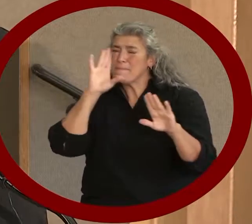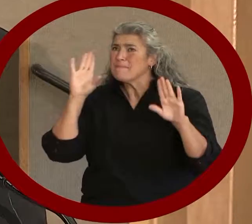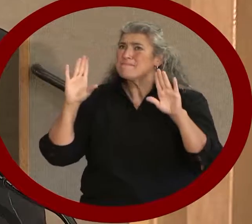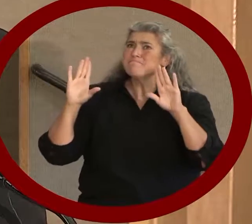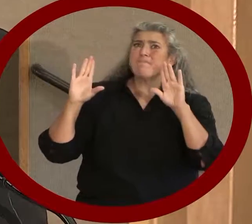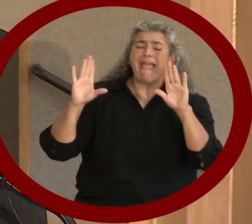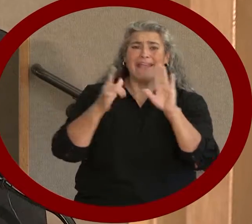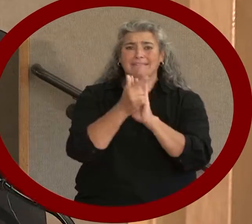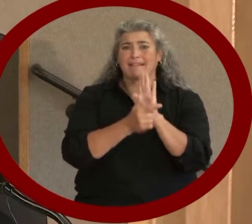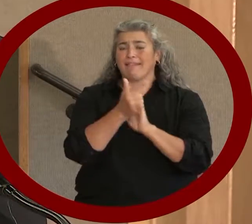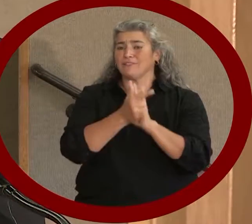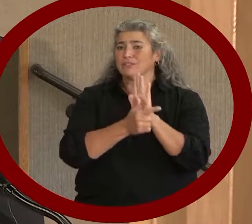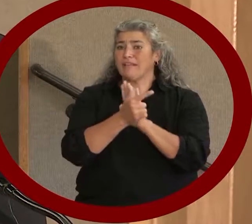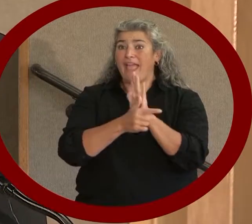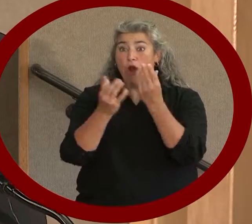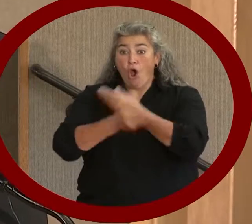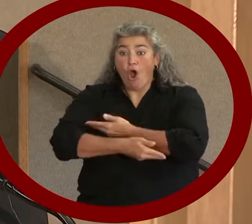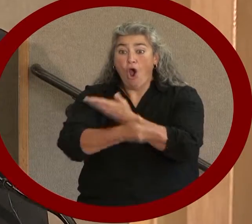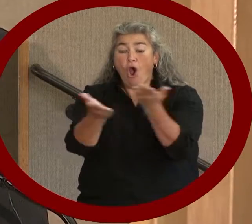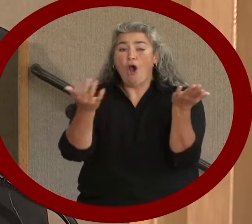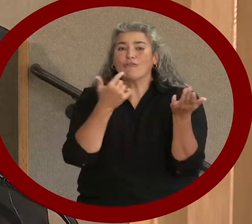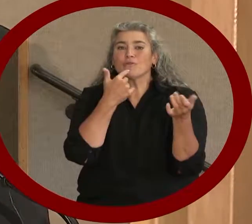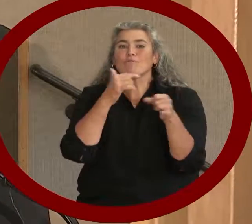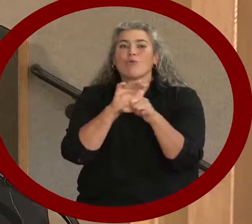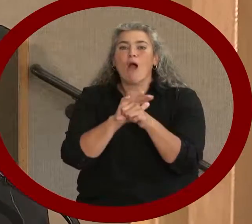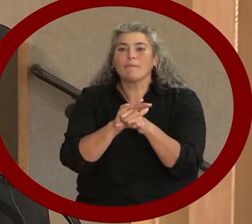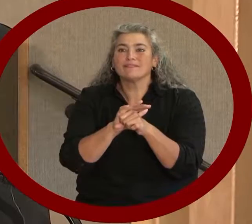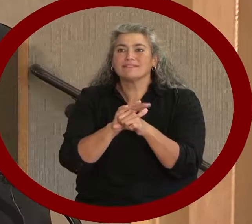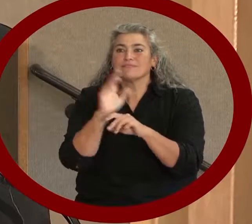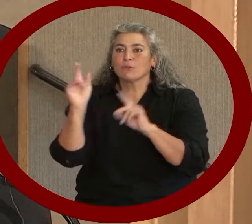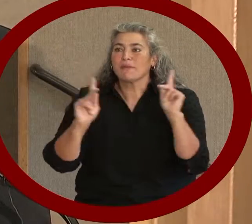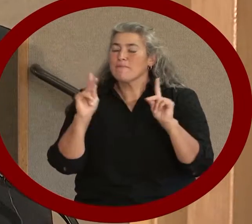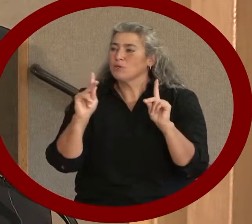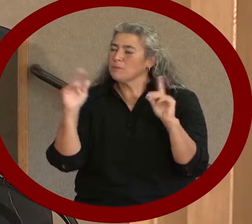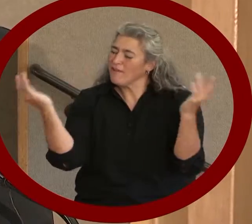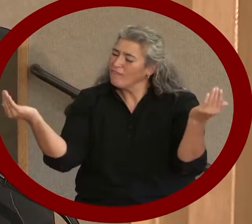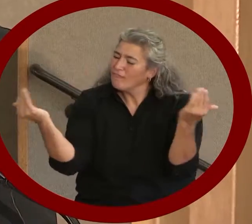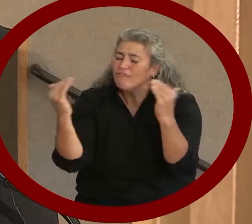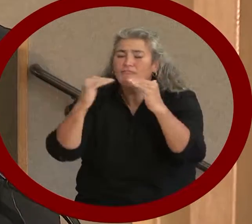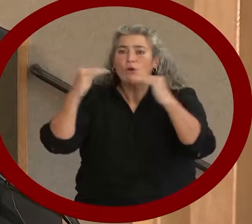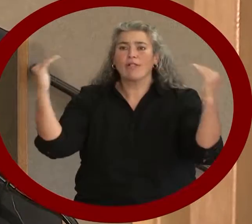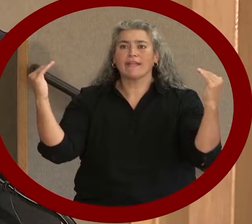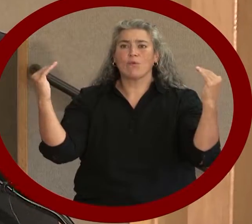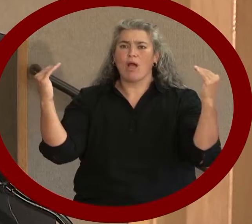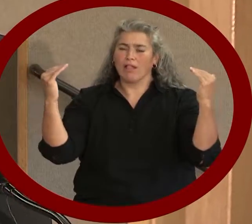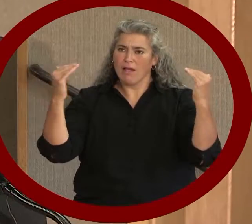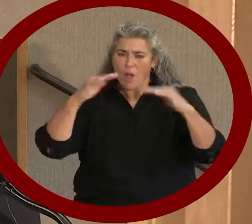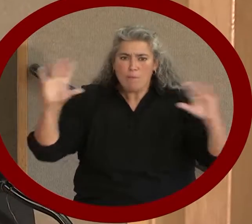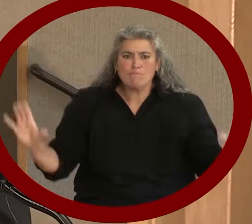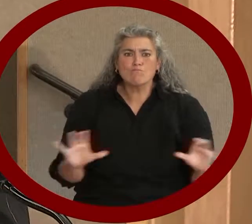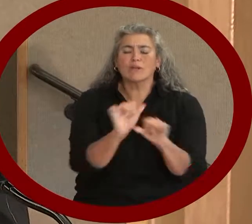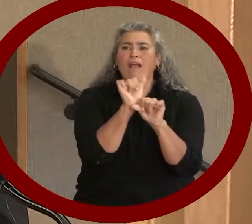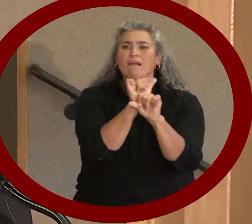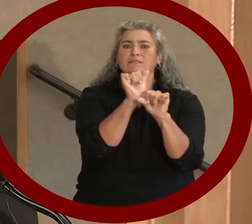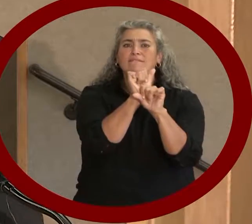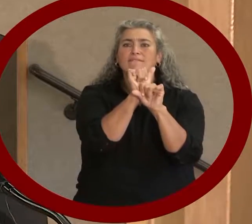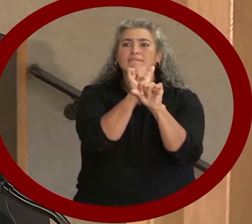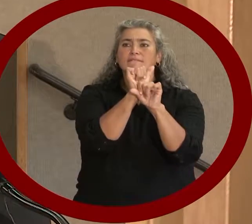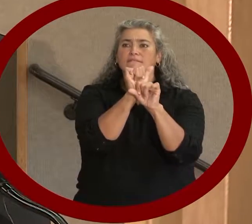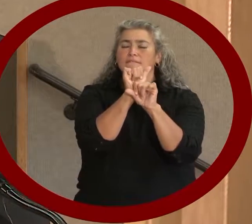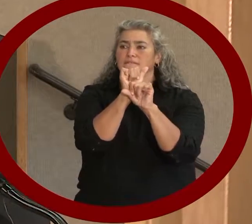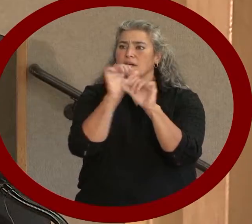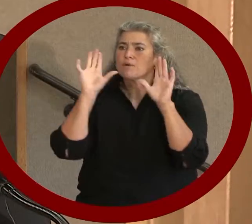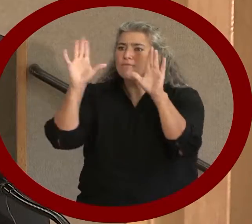that offered the promise that all people with disabilities be fully equal, fully productive, fully